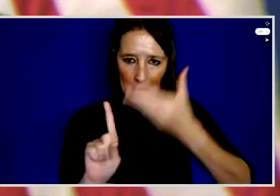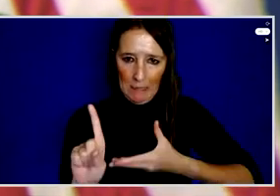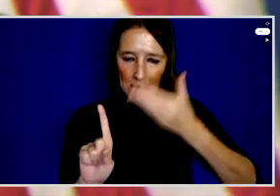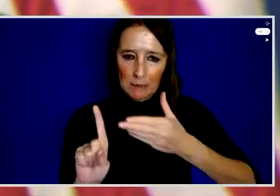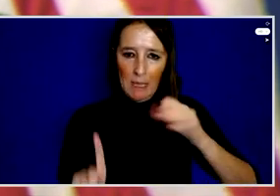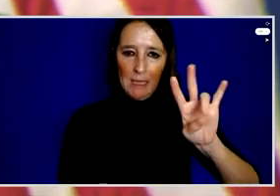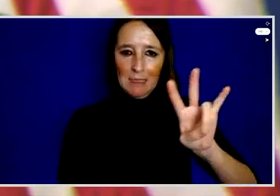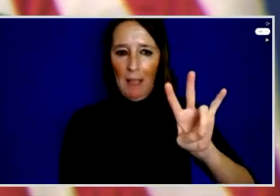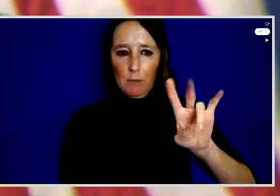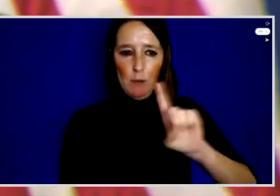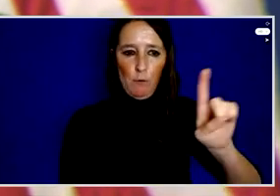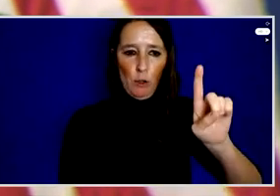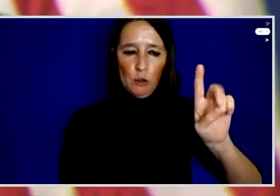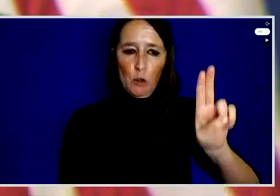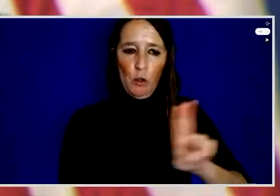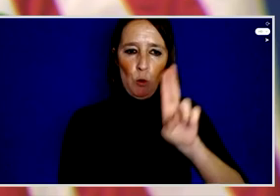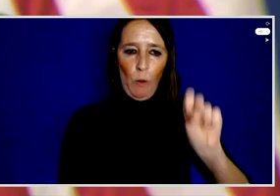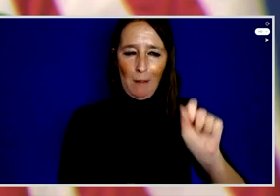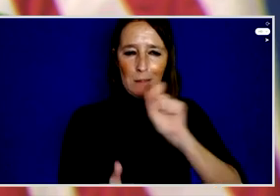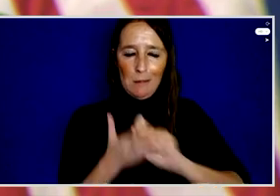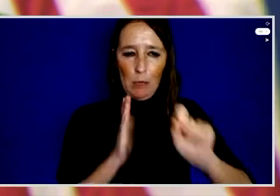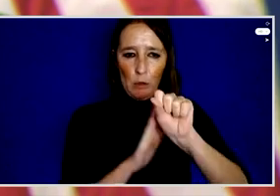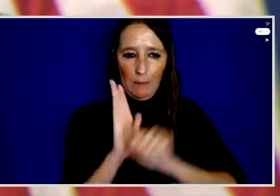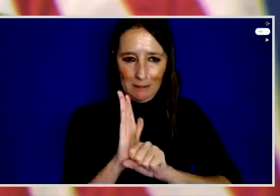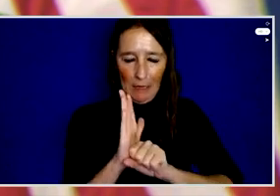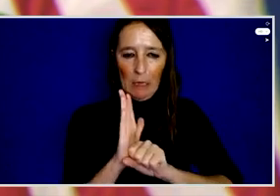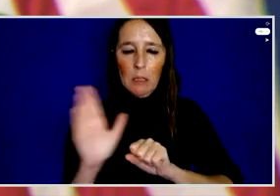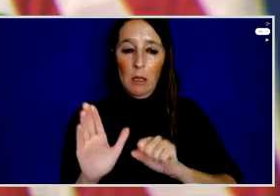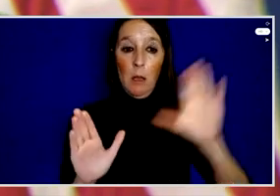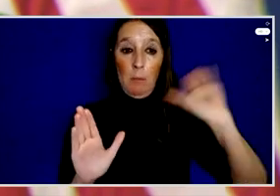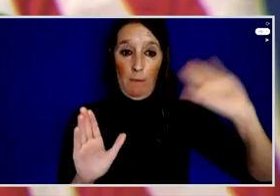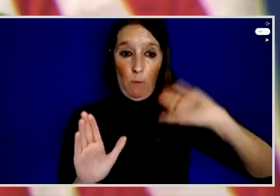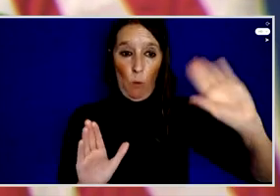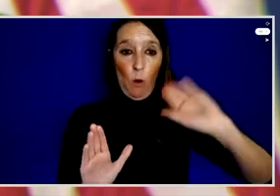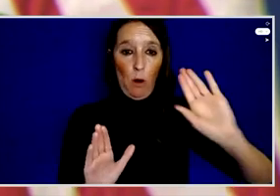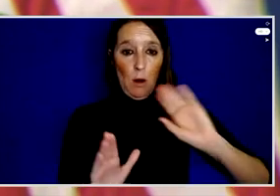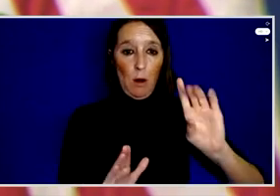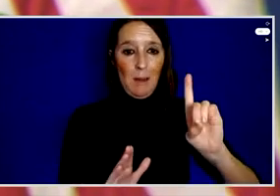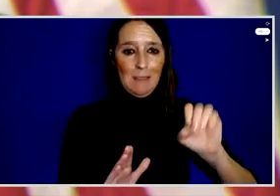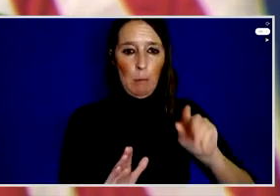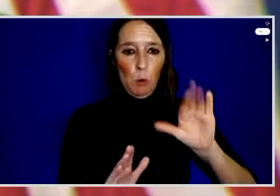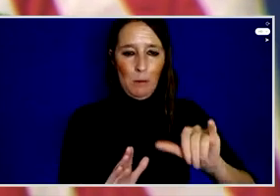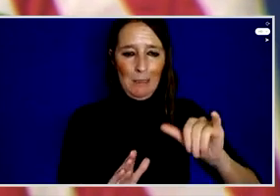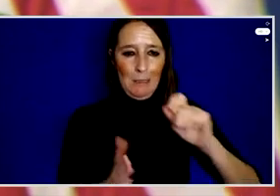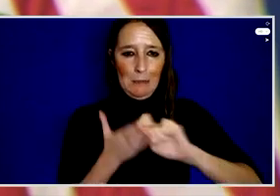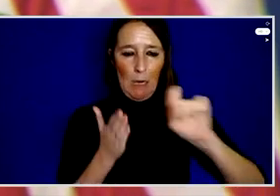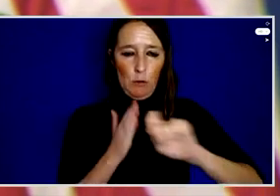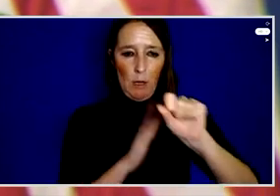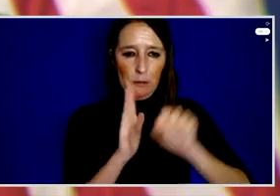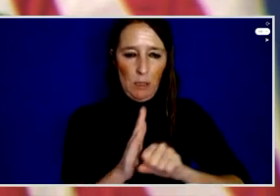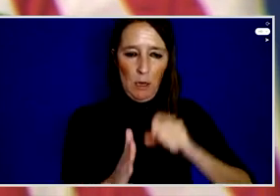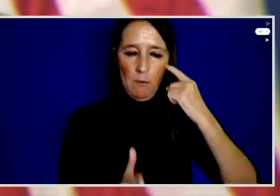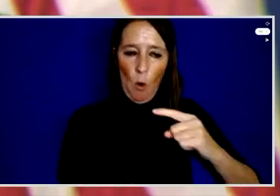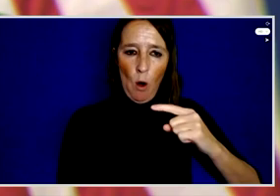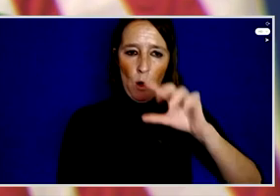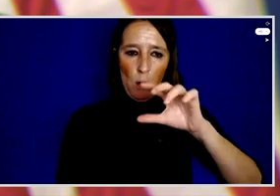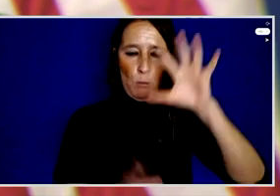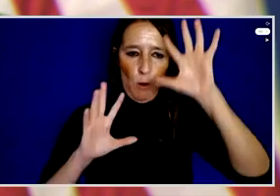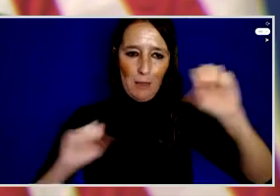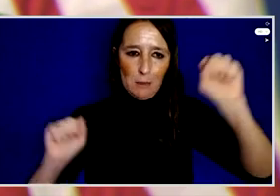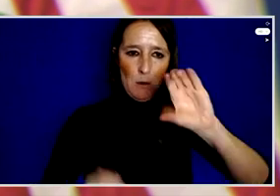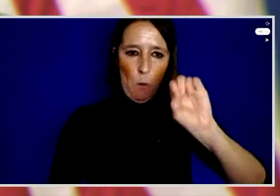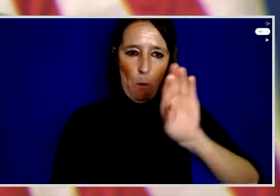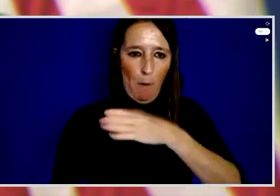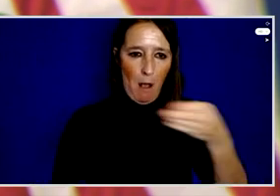U.S. Secretary of State. He previously served as Deputy Secretary of State for President Barack Obama from 2015 to